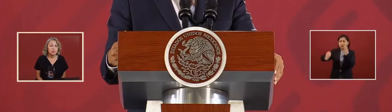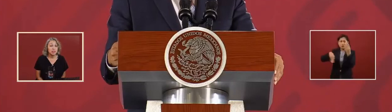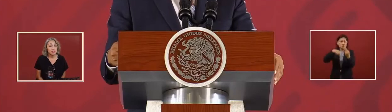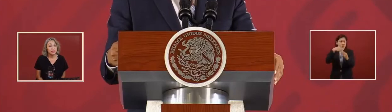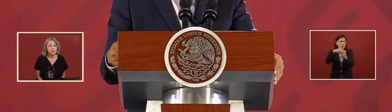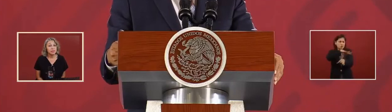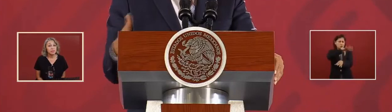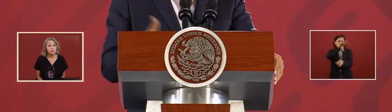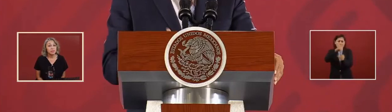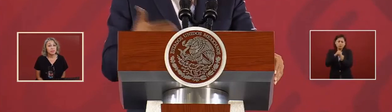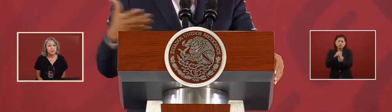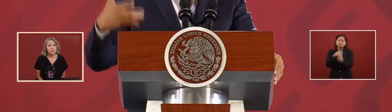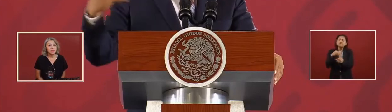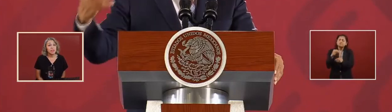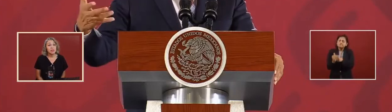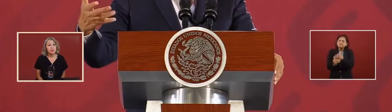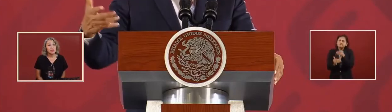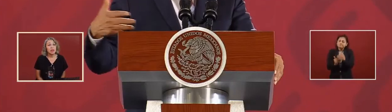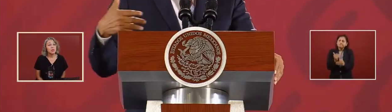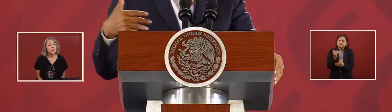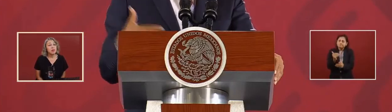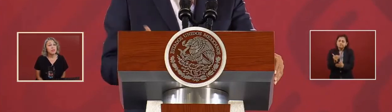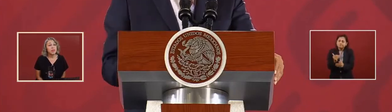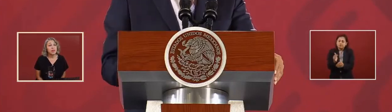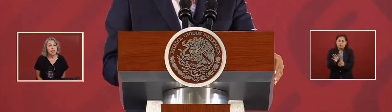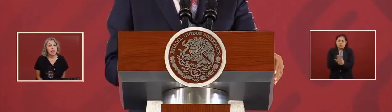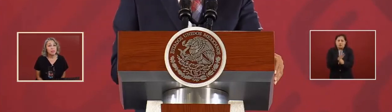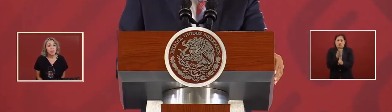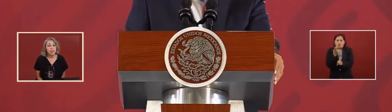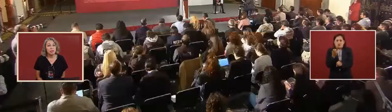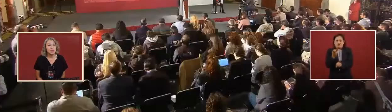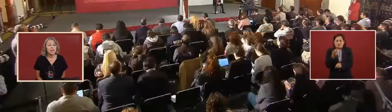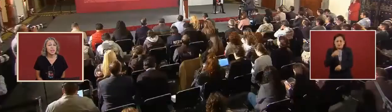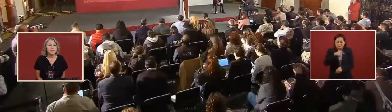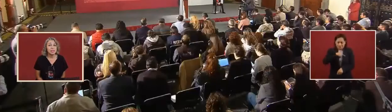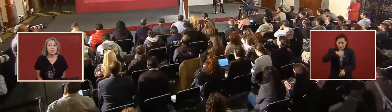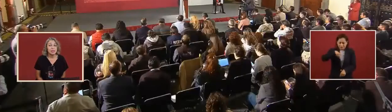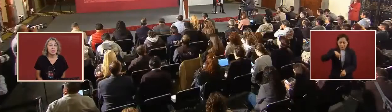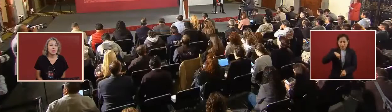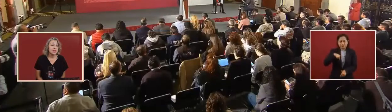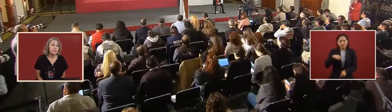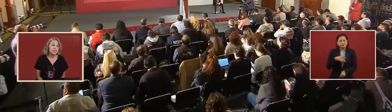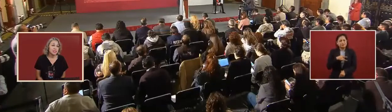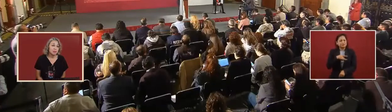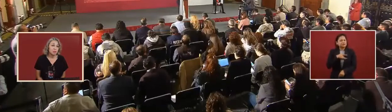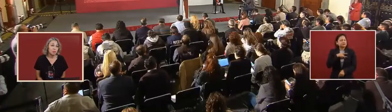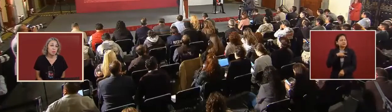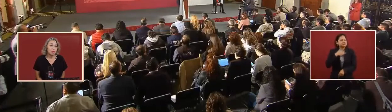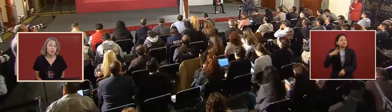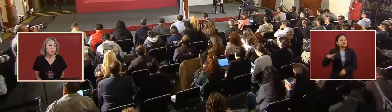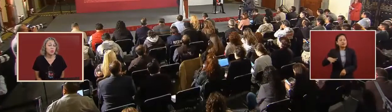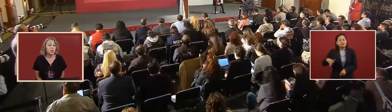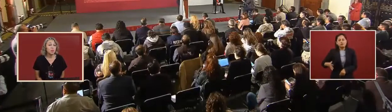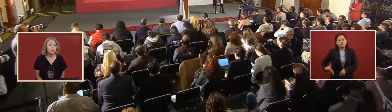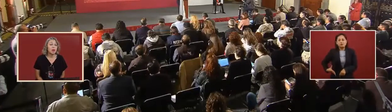And we are very happy because this is what we are trying to do.